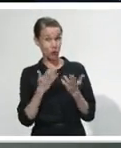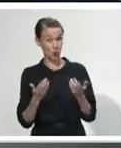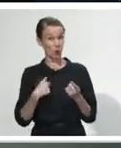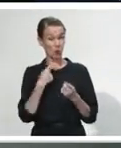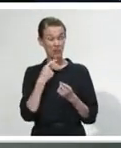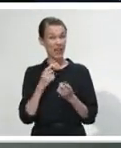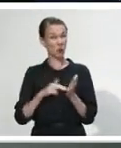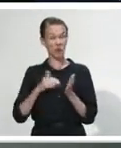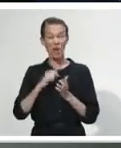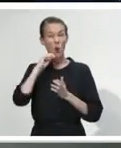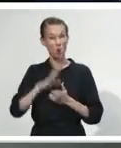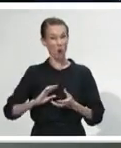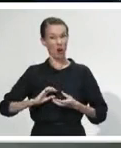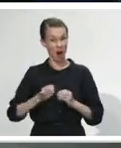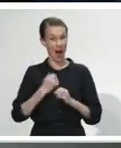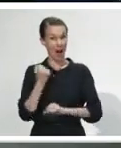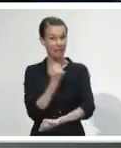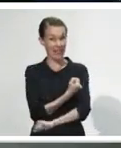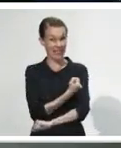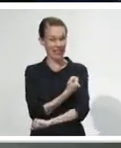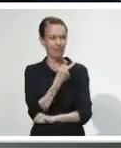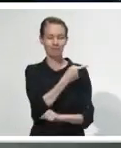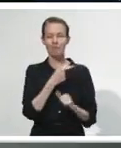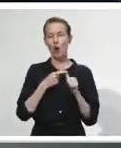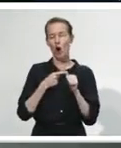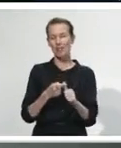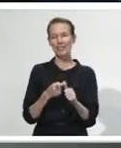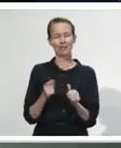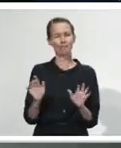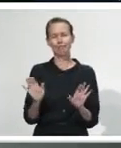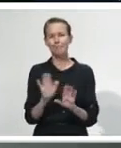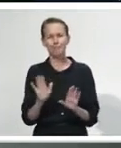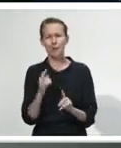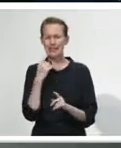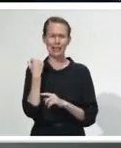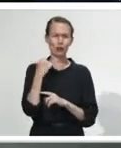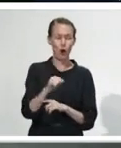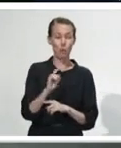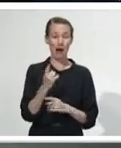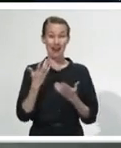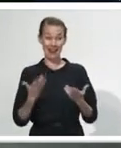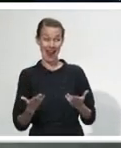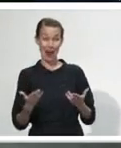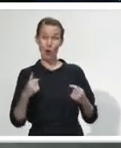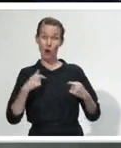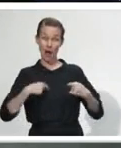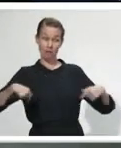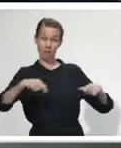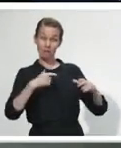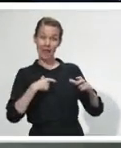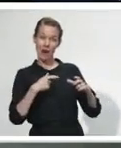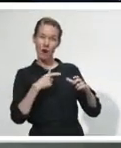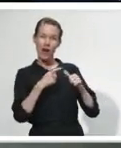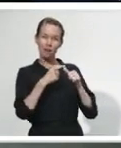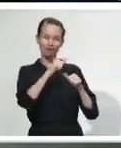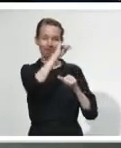got a good team of people, actually the Ministry effort led by our Chief Science Advisor, Dr. N. Towne, who's actually a respiratory doctor by training,